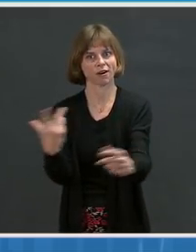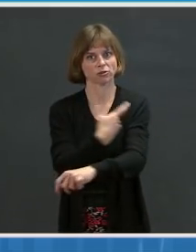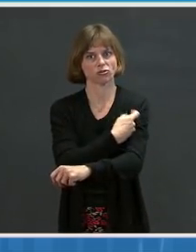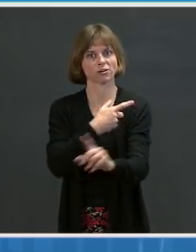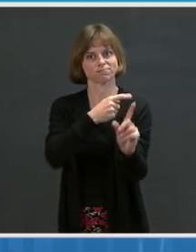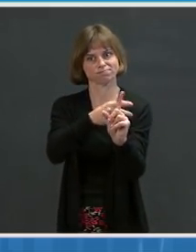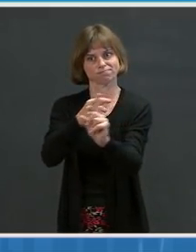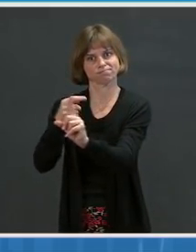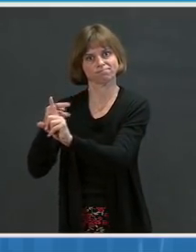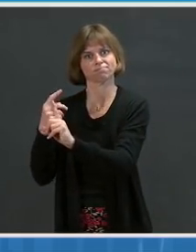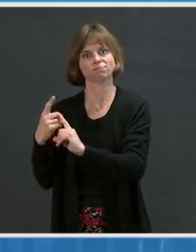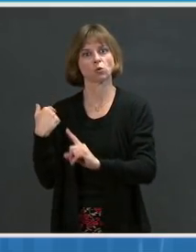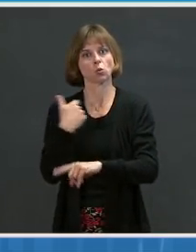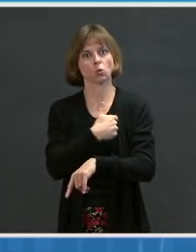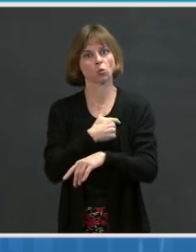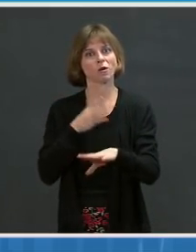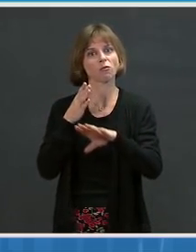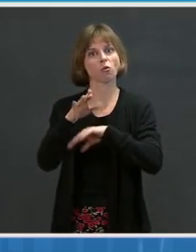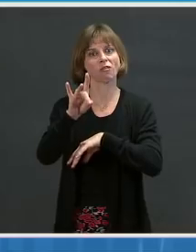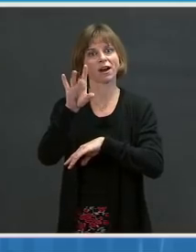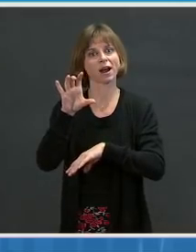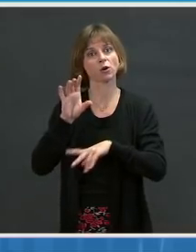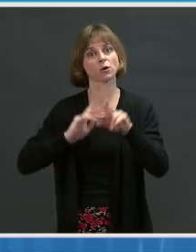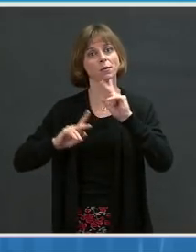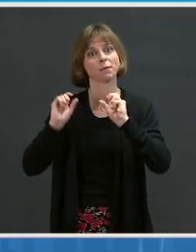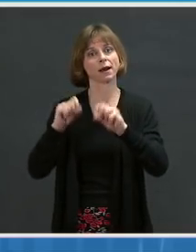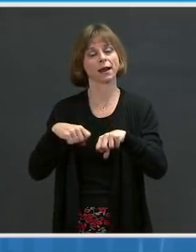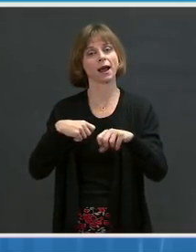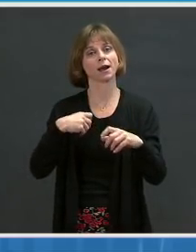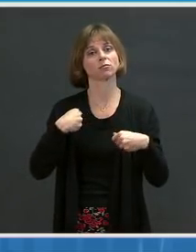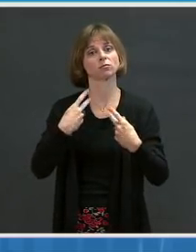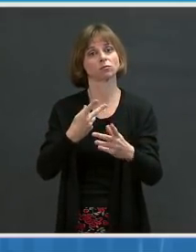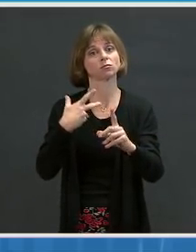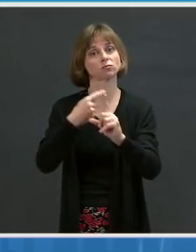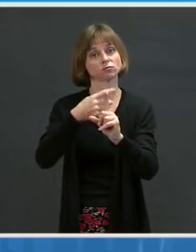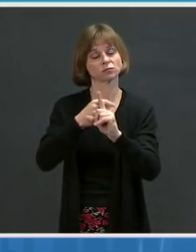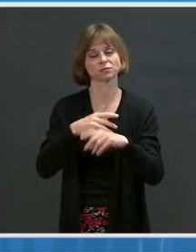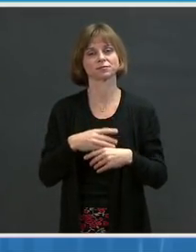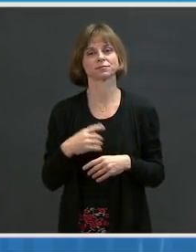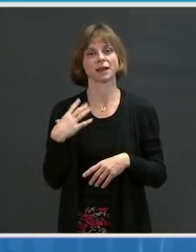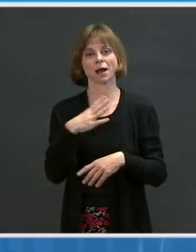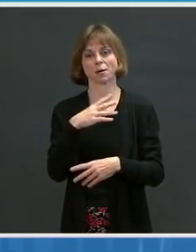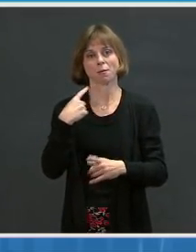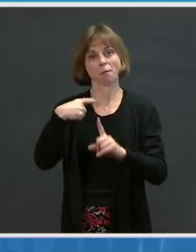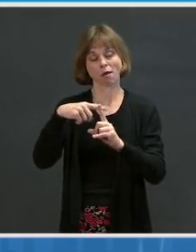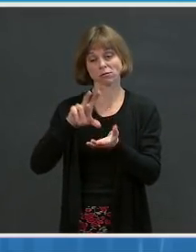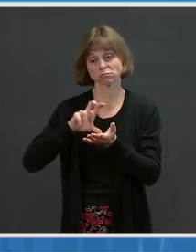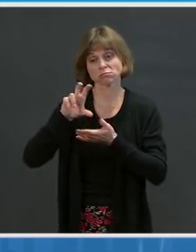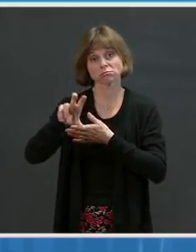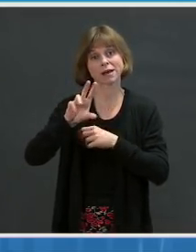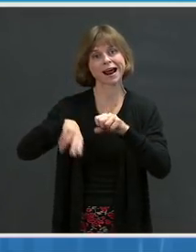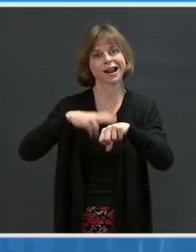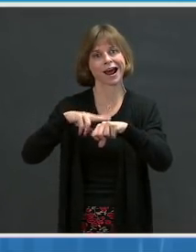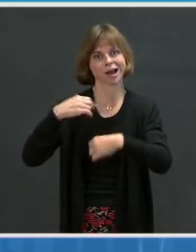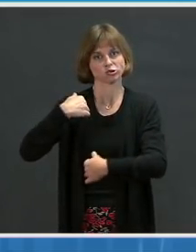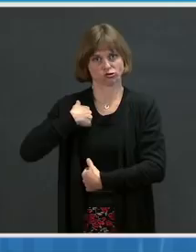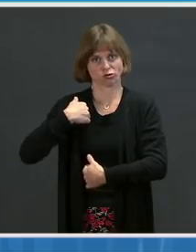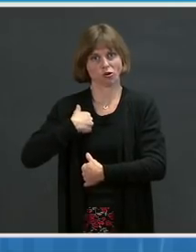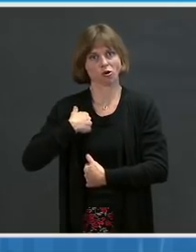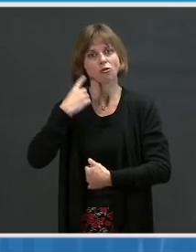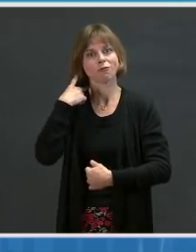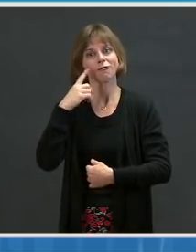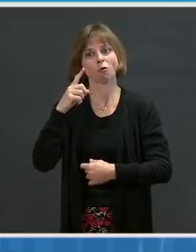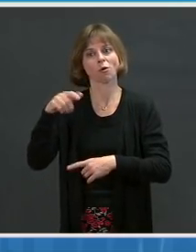vaccinators, and the federal government is now funding 1,200 National Guard members to serve as vaccinators.